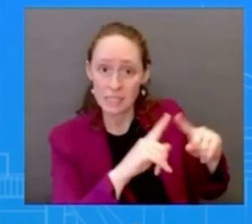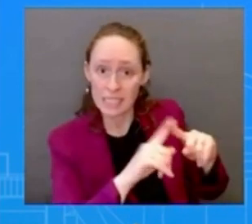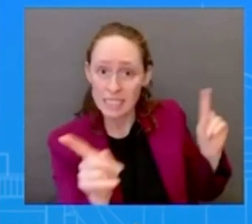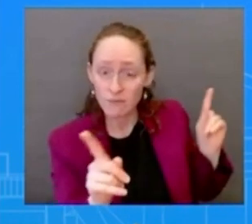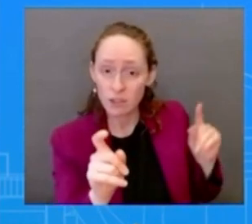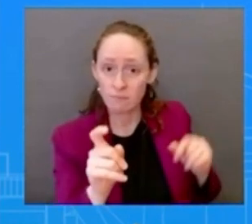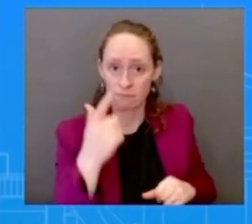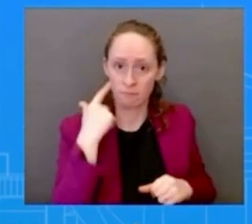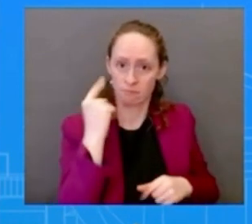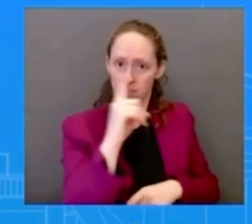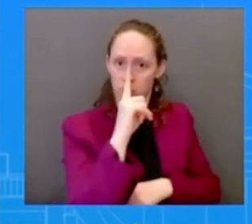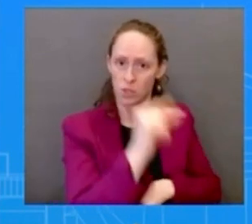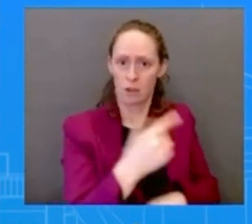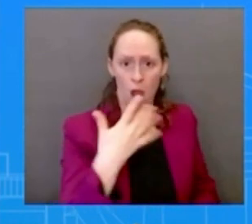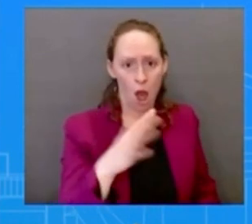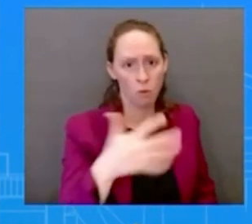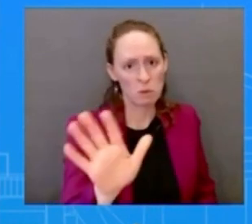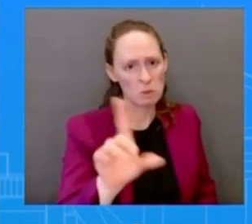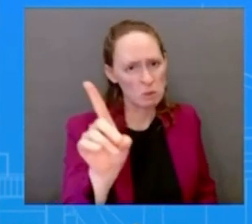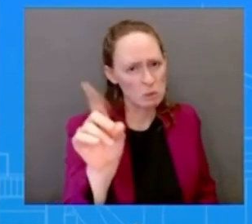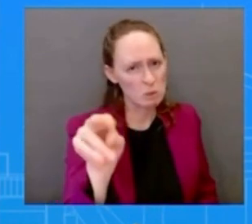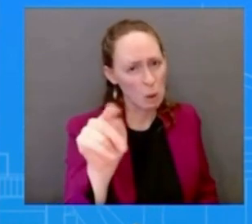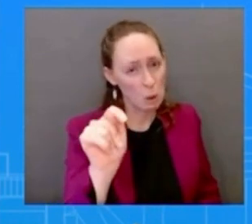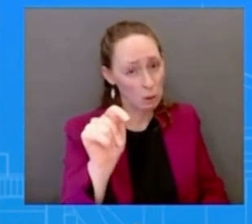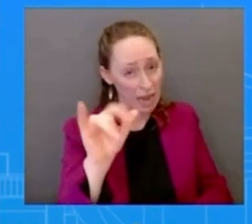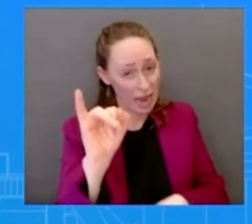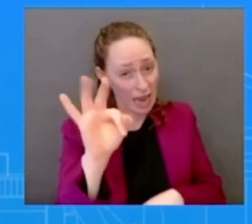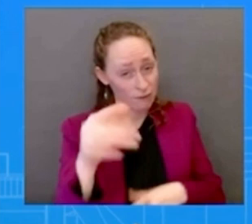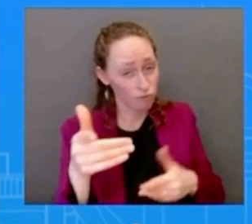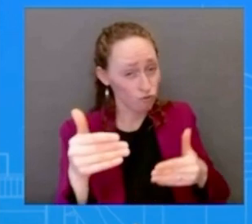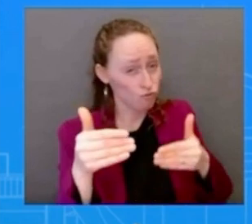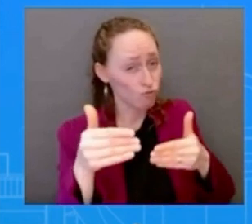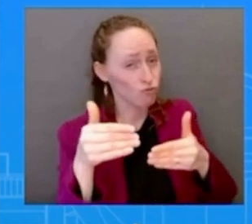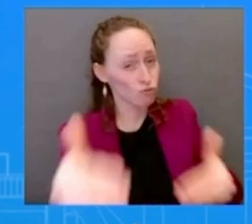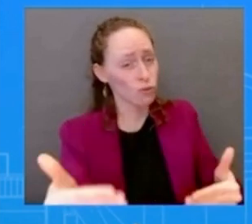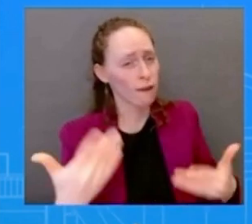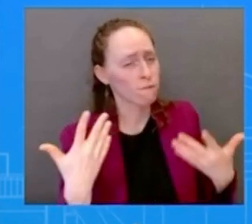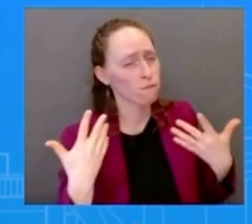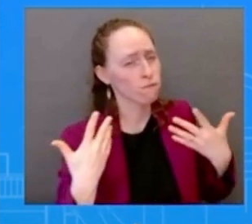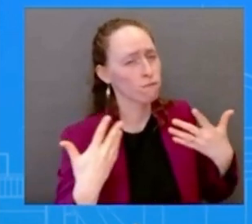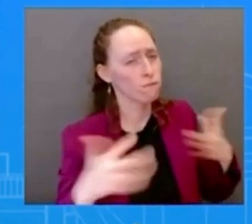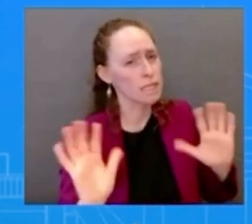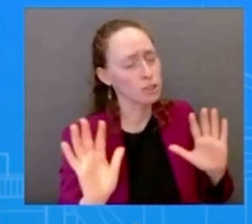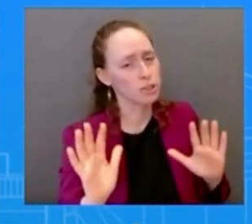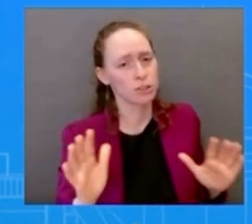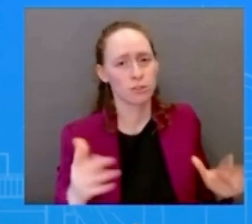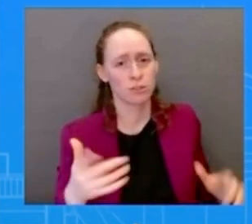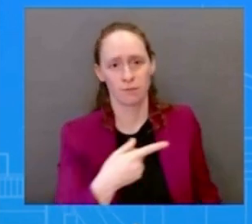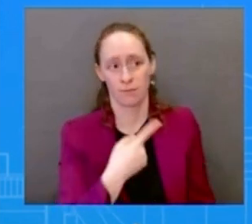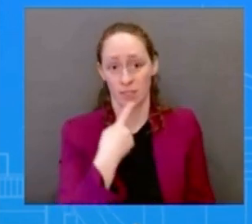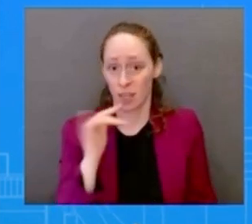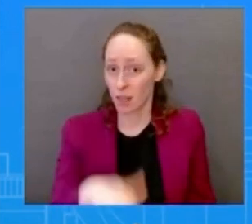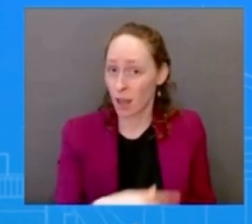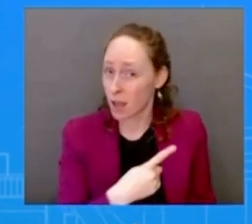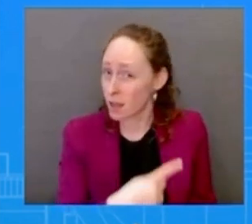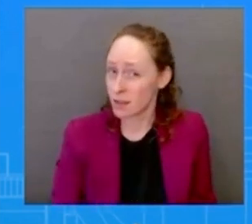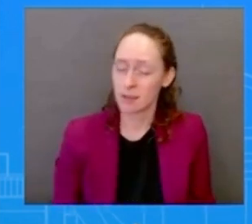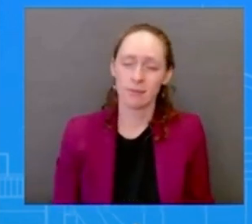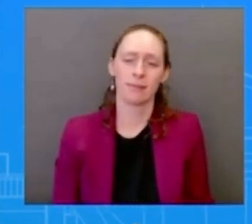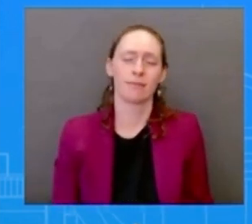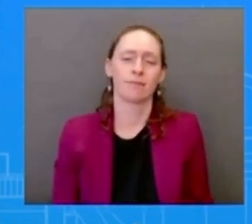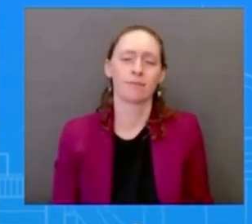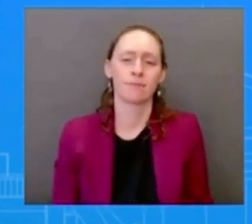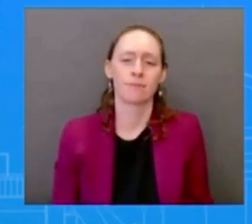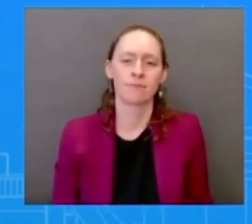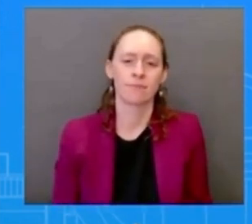it is important for our partners our um across the globe to do everything that they can to